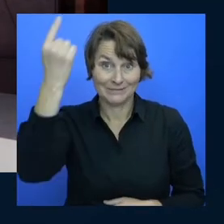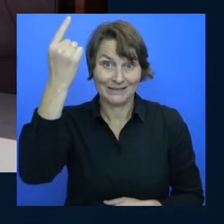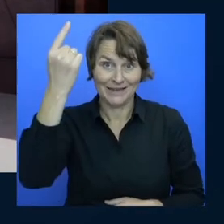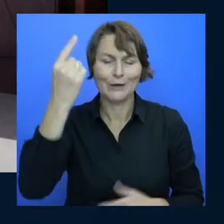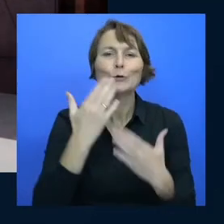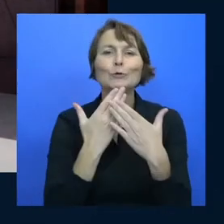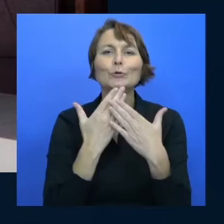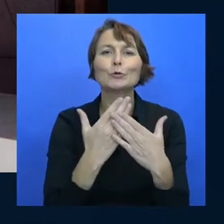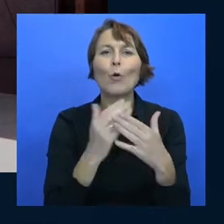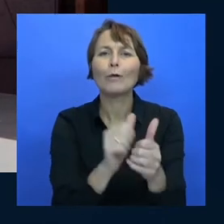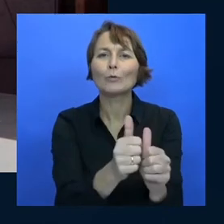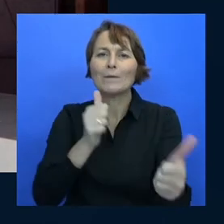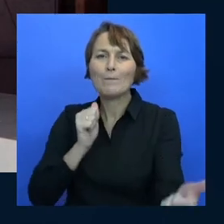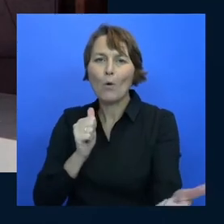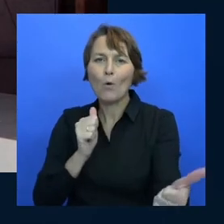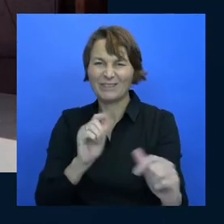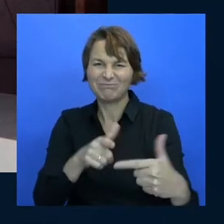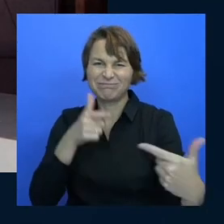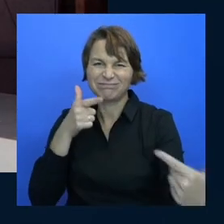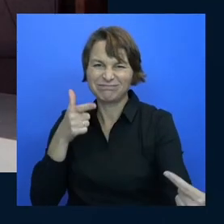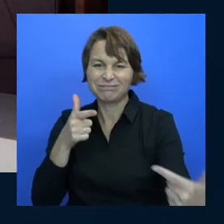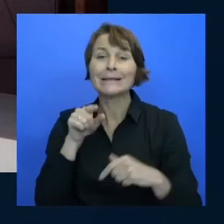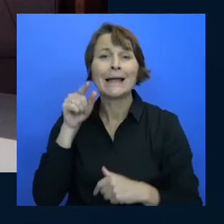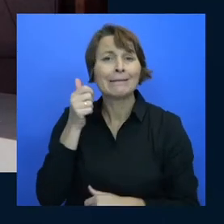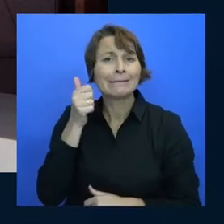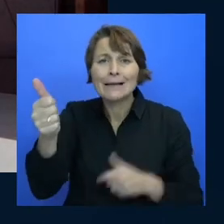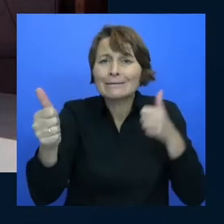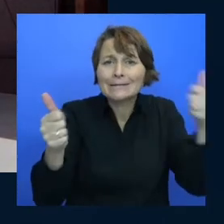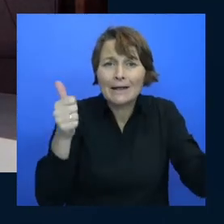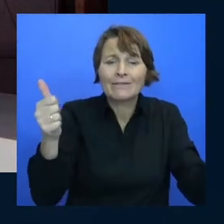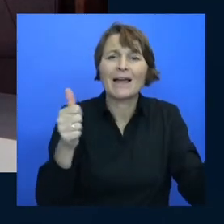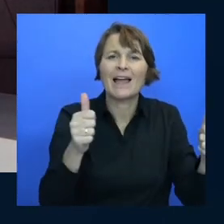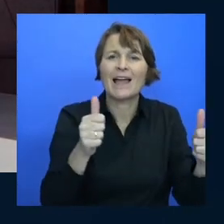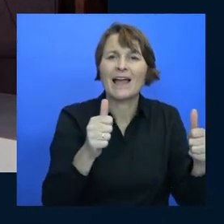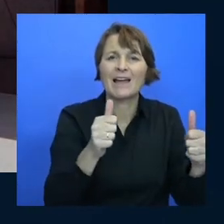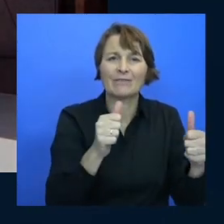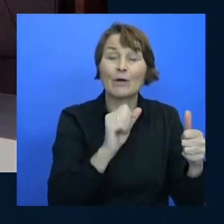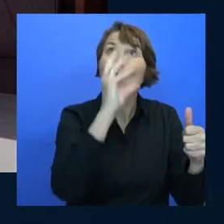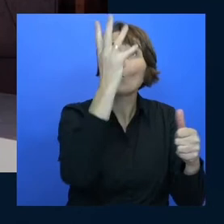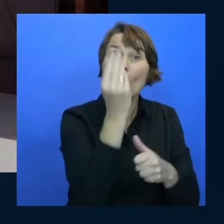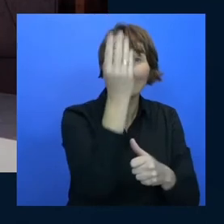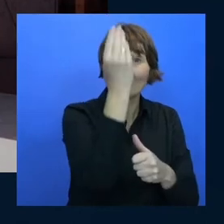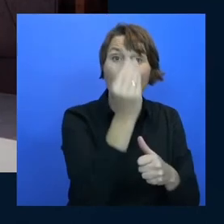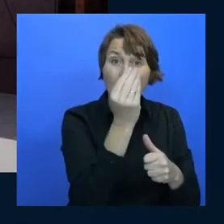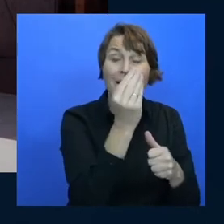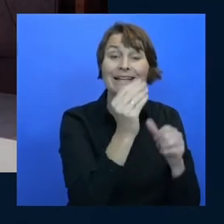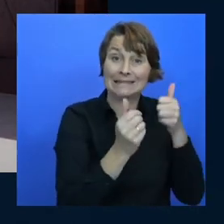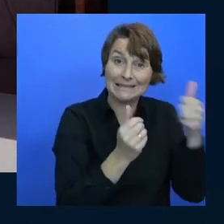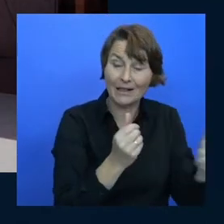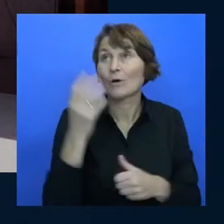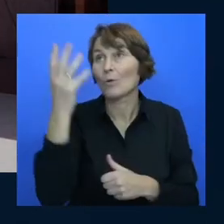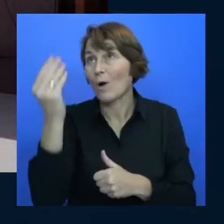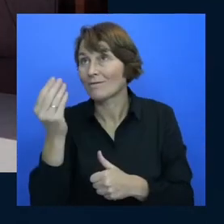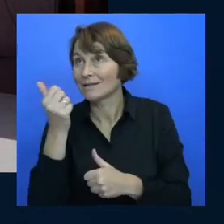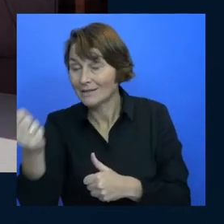they have their own wireless network they have their own VLAN but then I have so much NDI traffic flat going around with my video